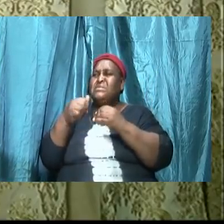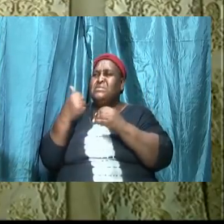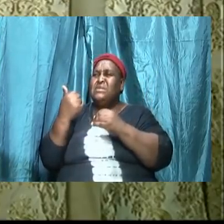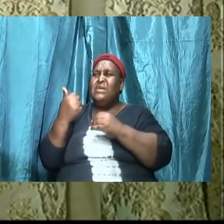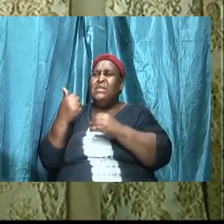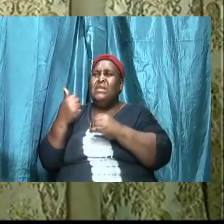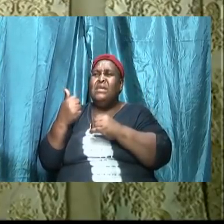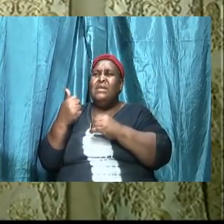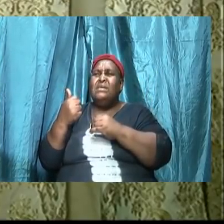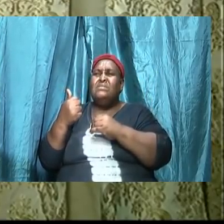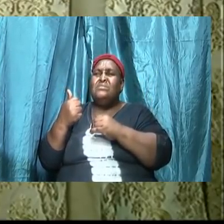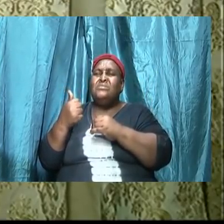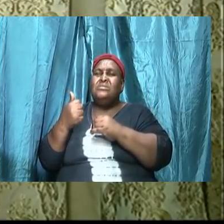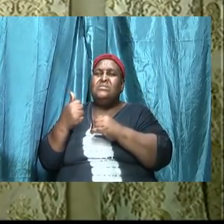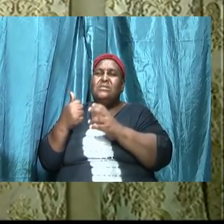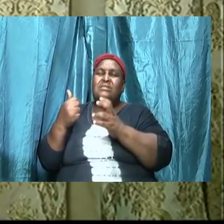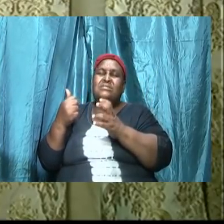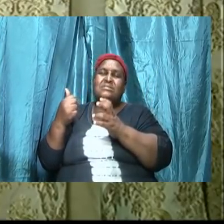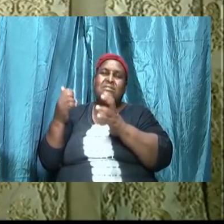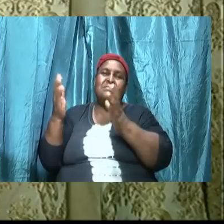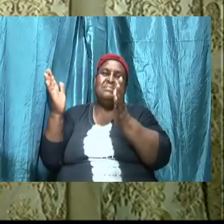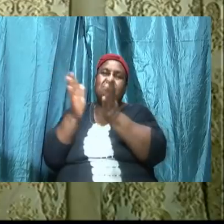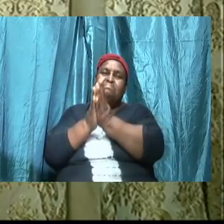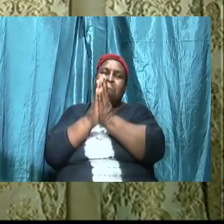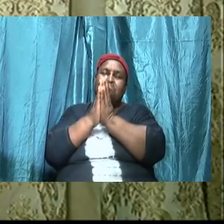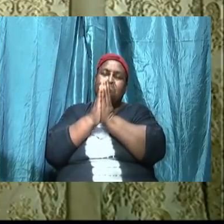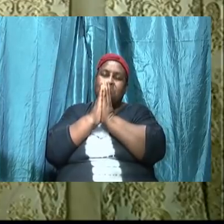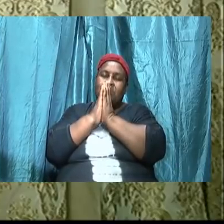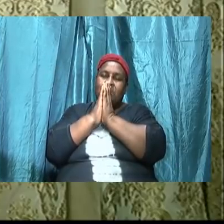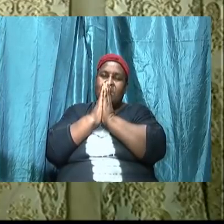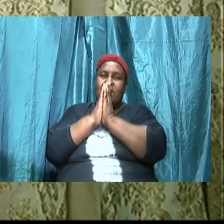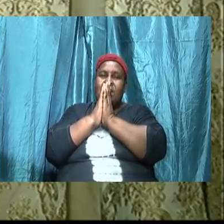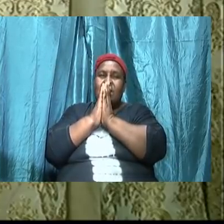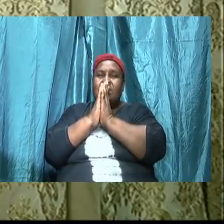let me just read the verse above it when we read